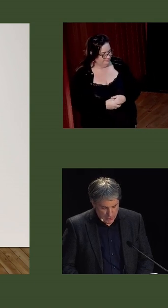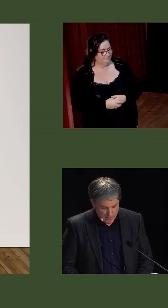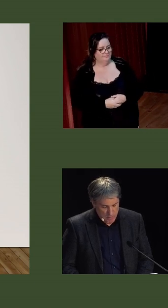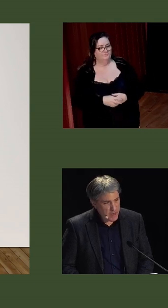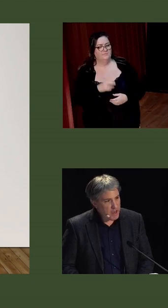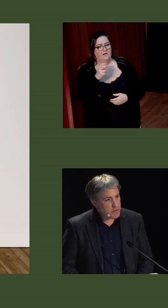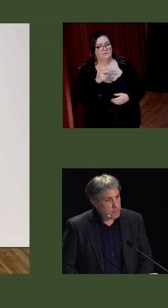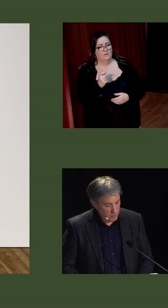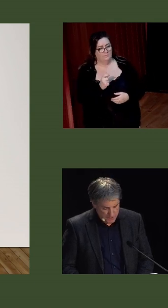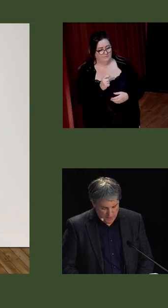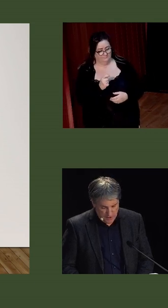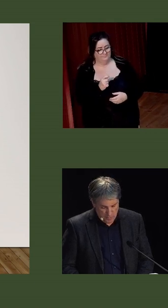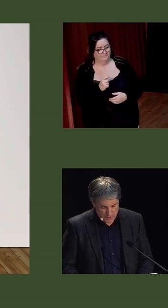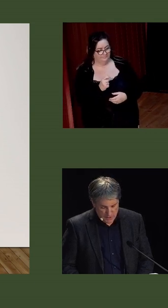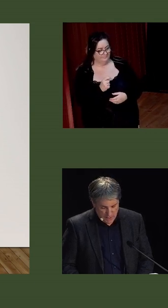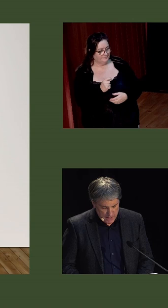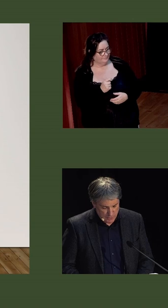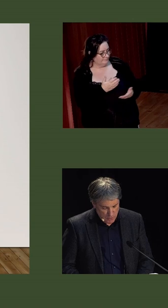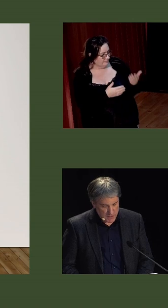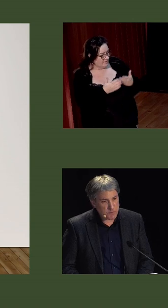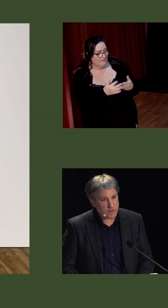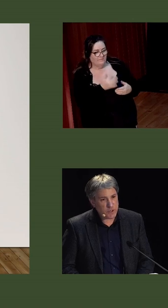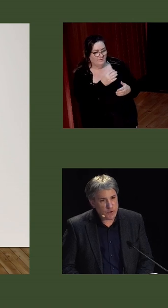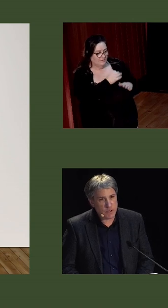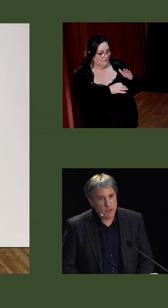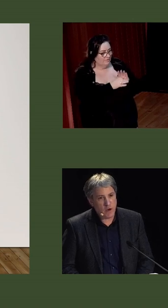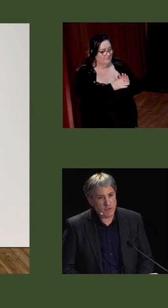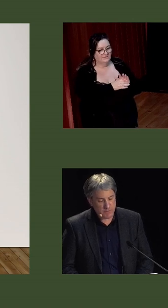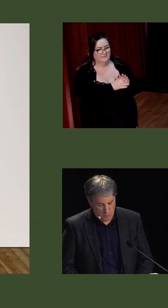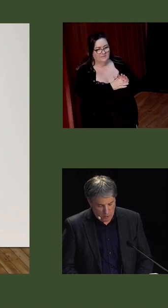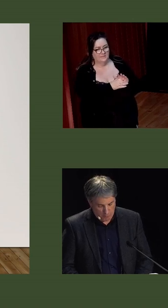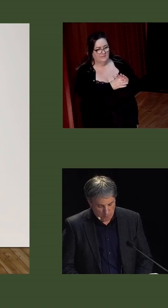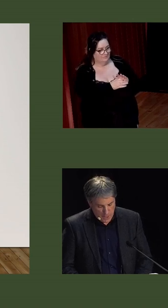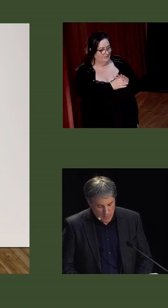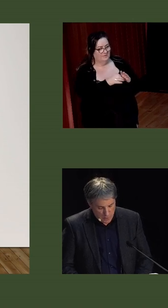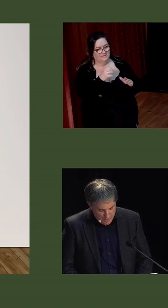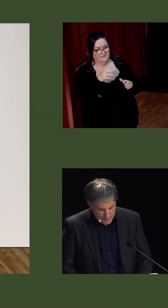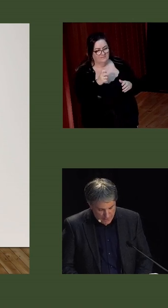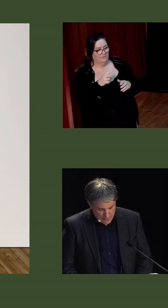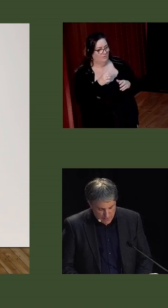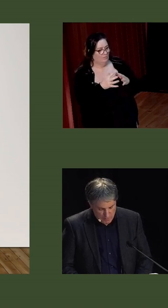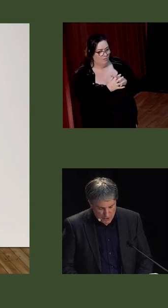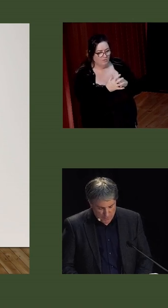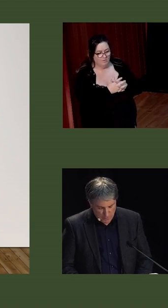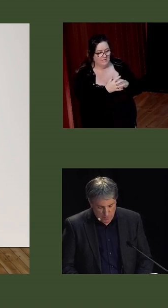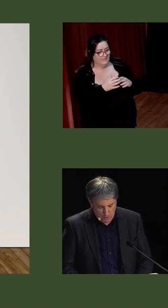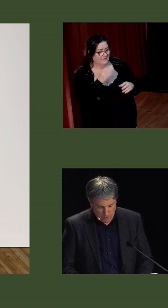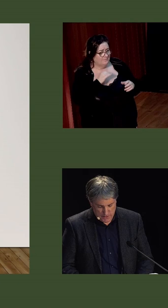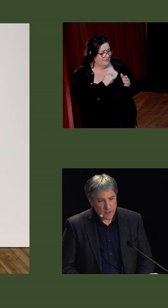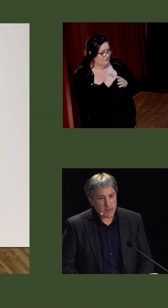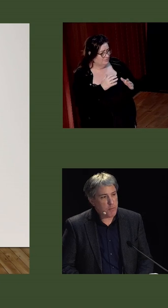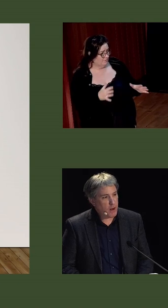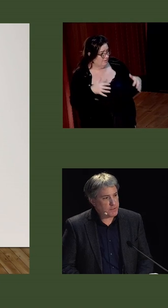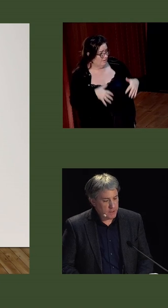October pastoral may have emboldened the government in its ruthless prosecution of the Civil War. Privately, the bishops